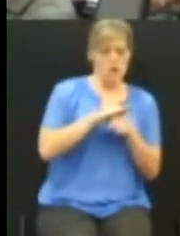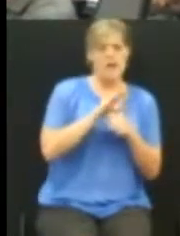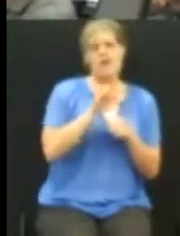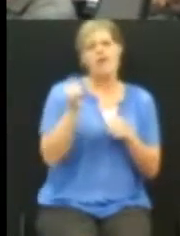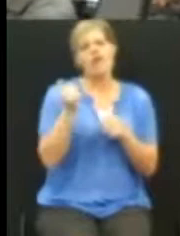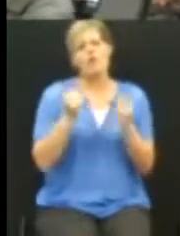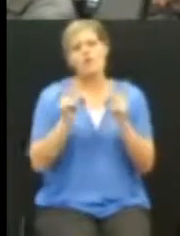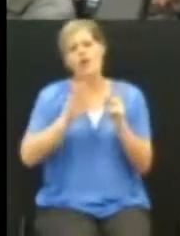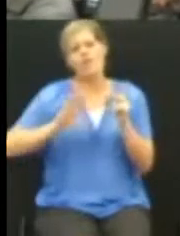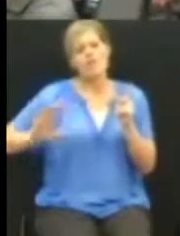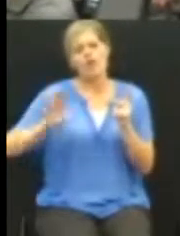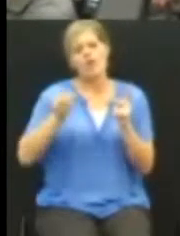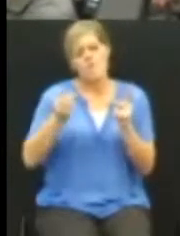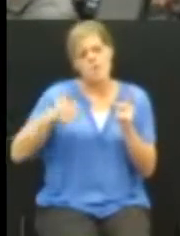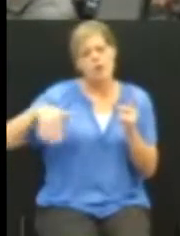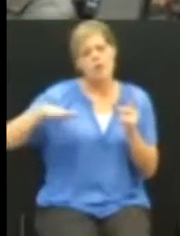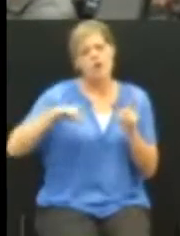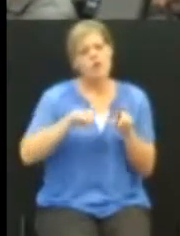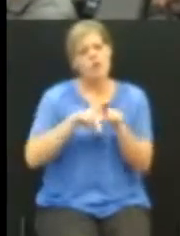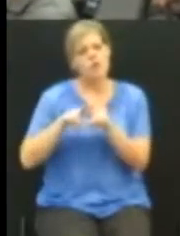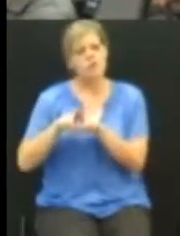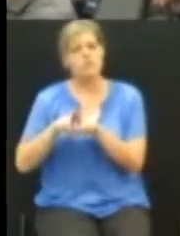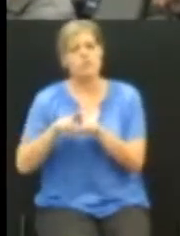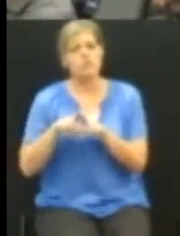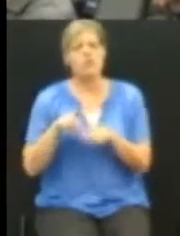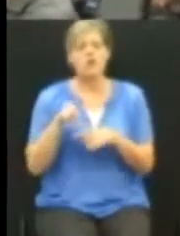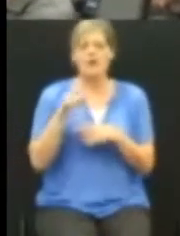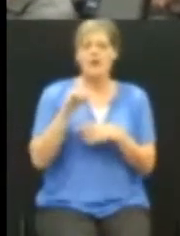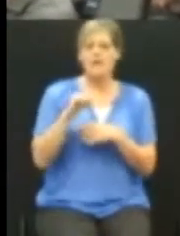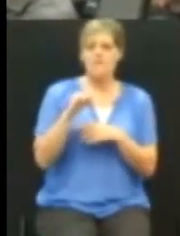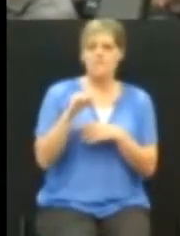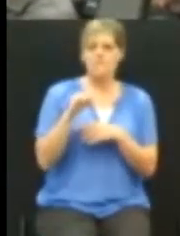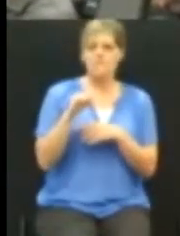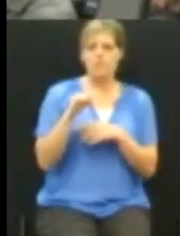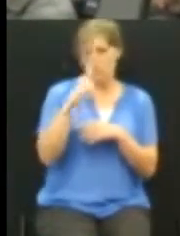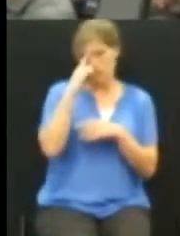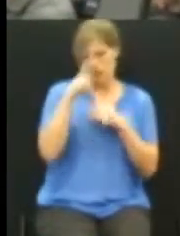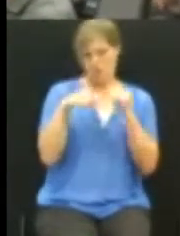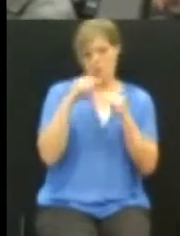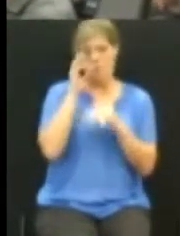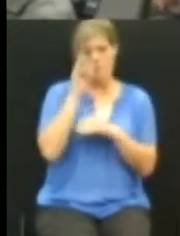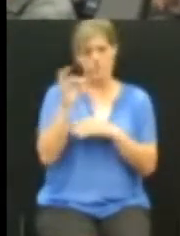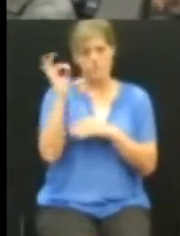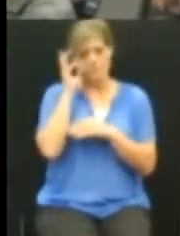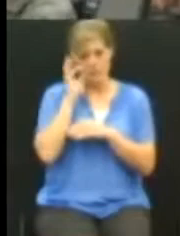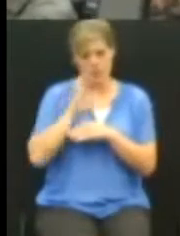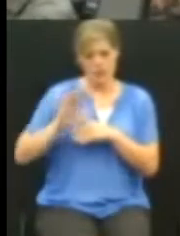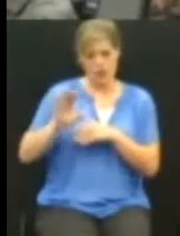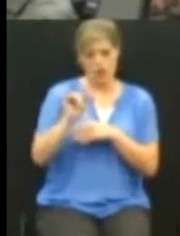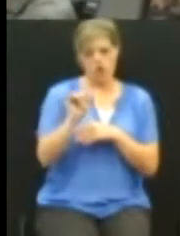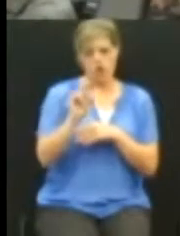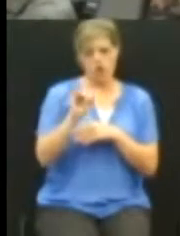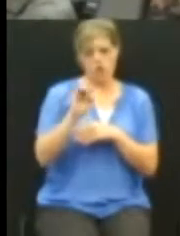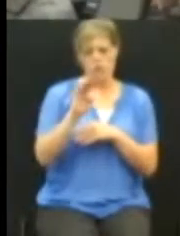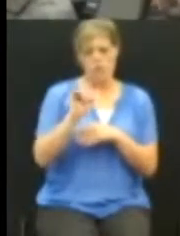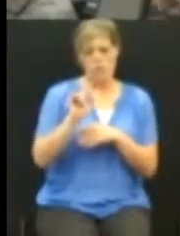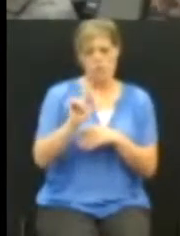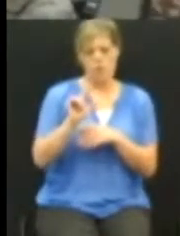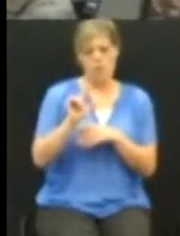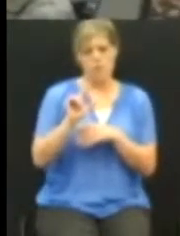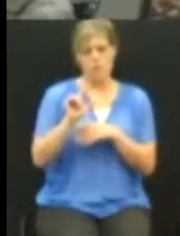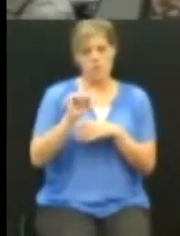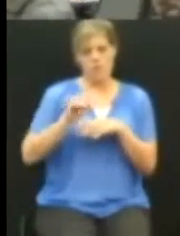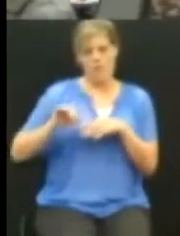entering into another nation, the Shoban Banic tribes, in terms of the material ending up there by direct route, by